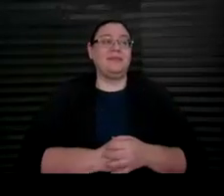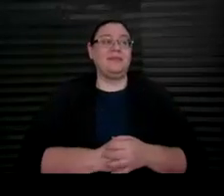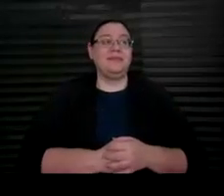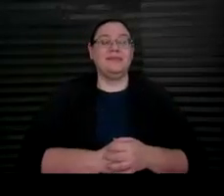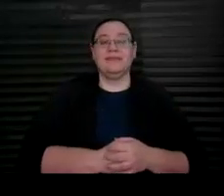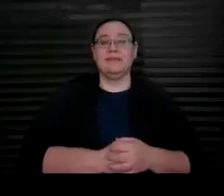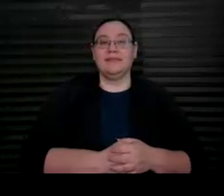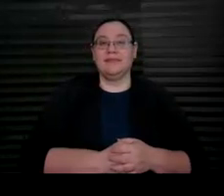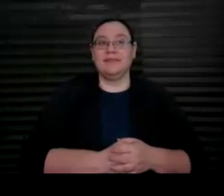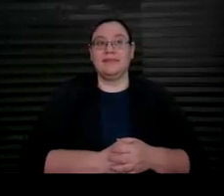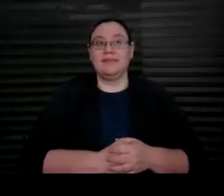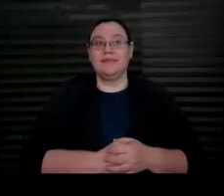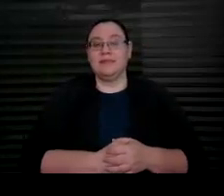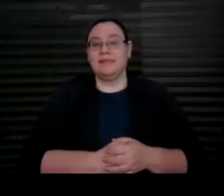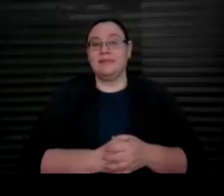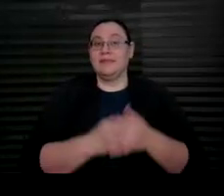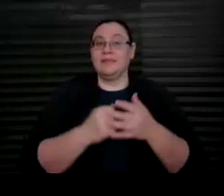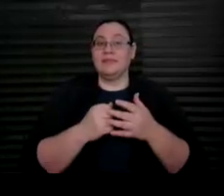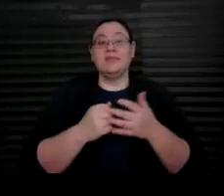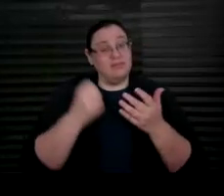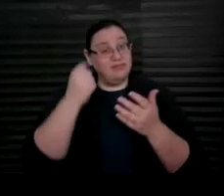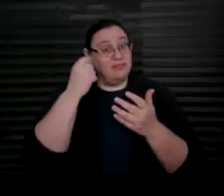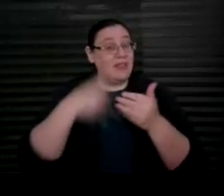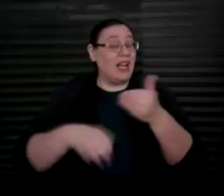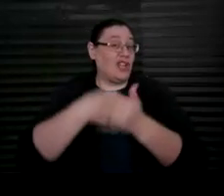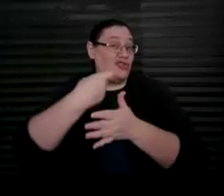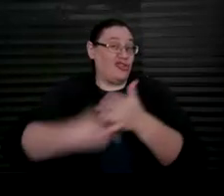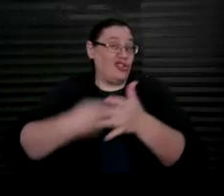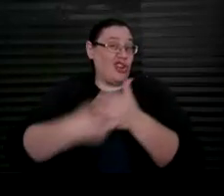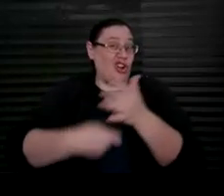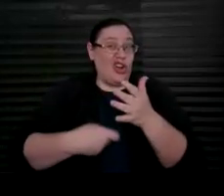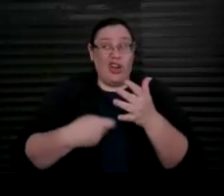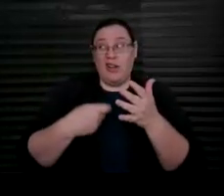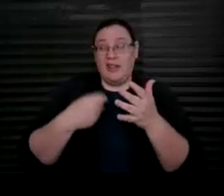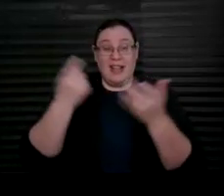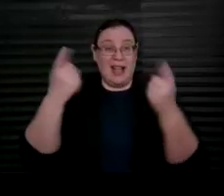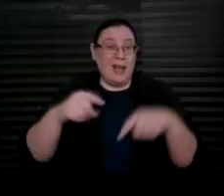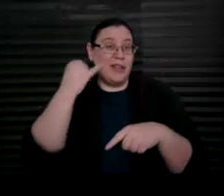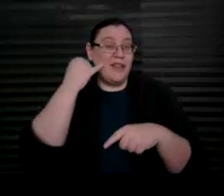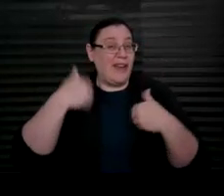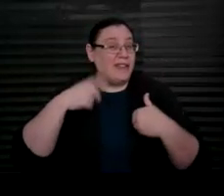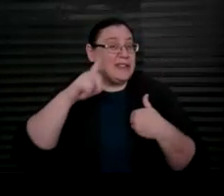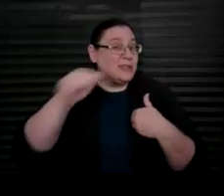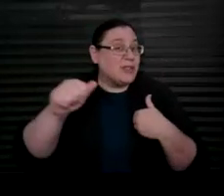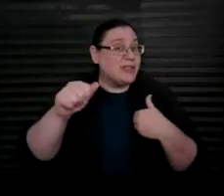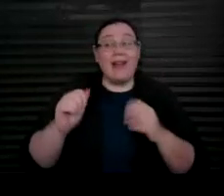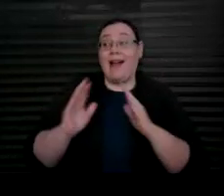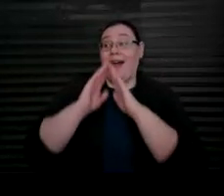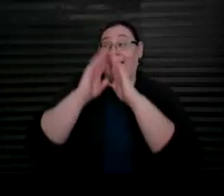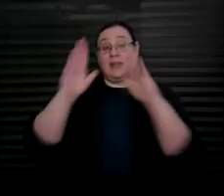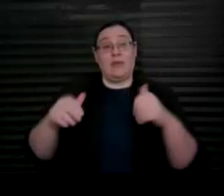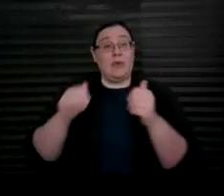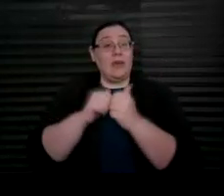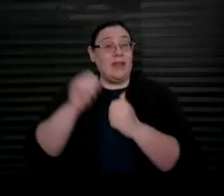• There are extra costs when living with a disability. Households with a working-age